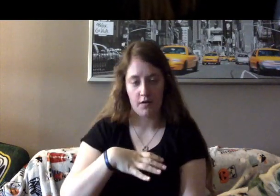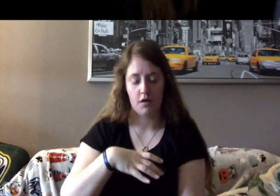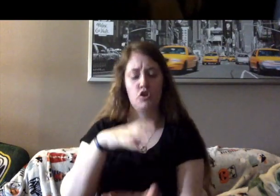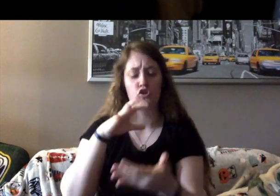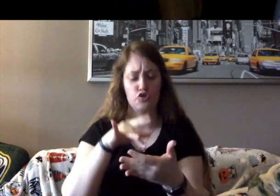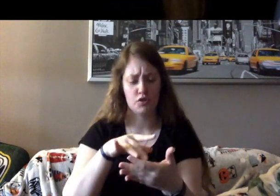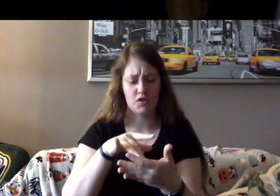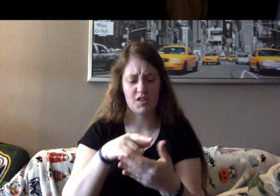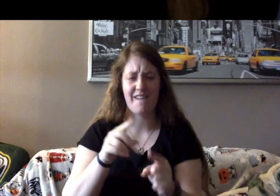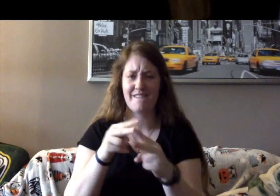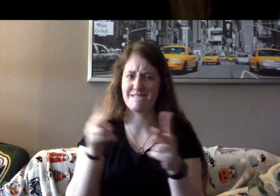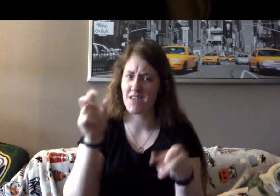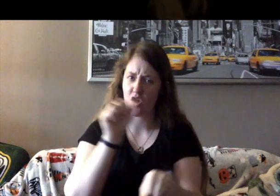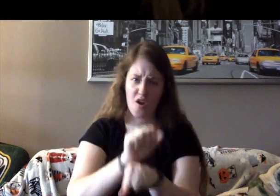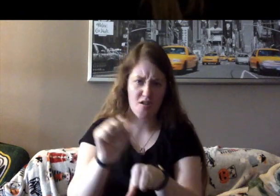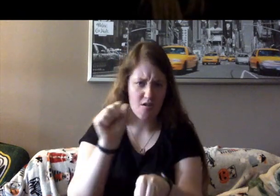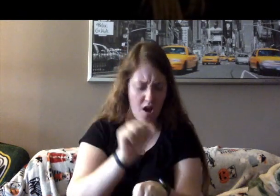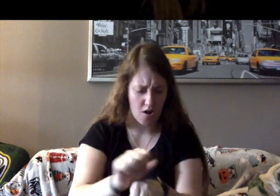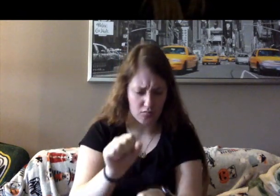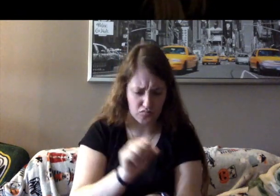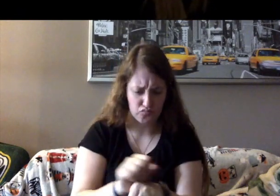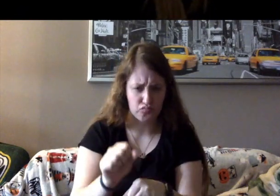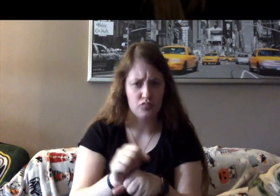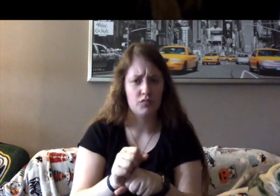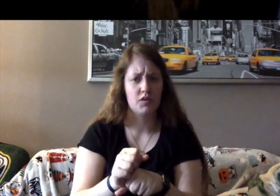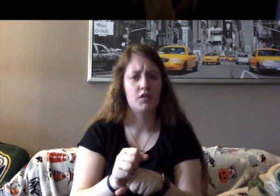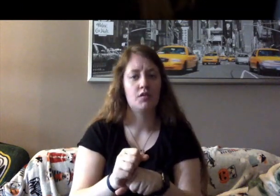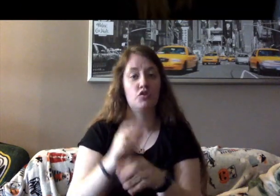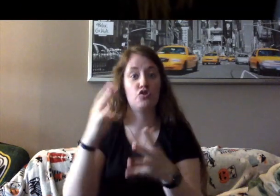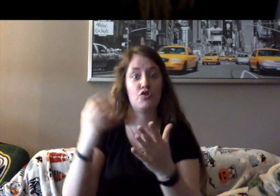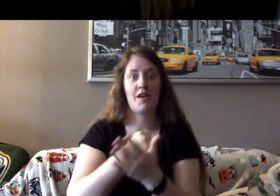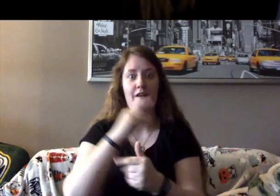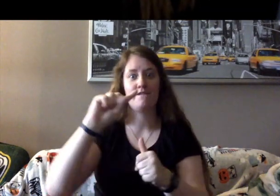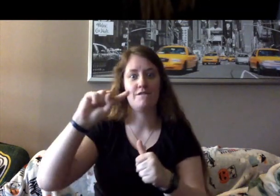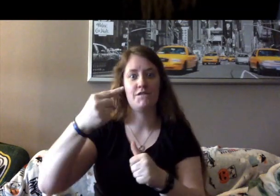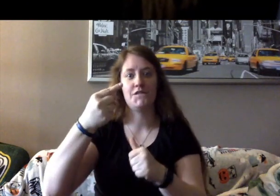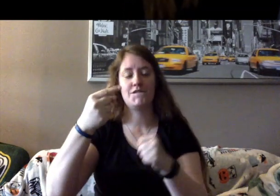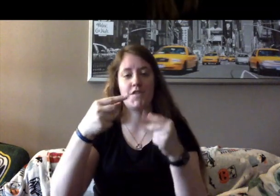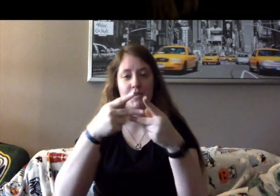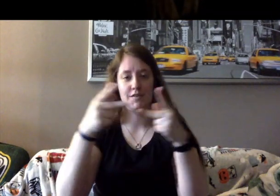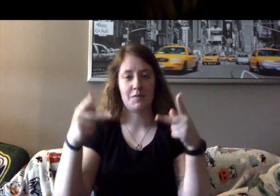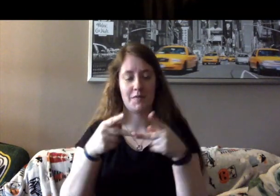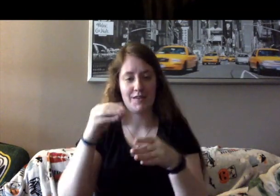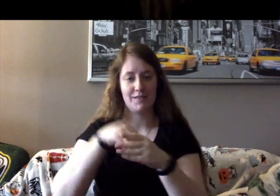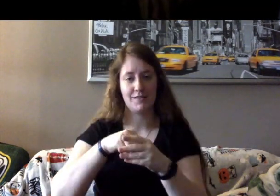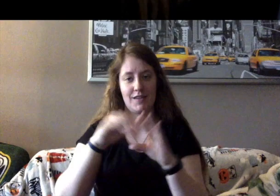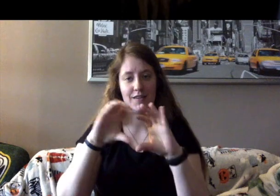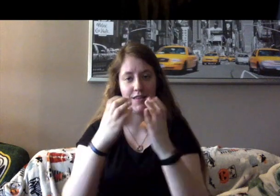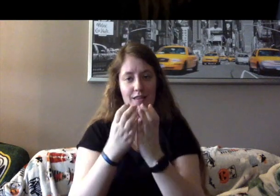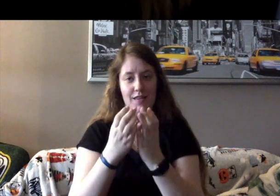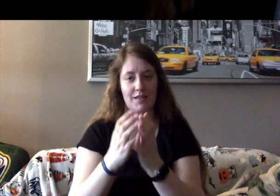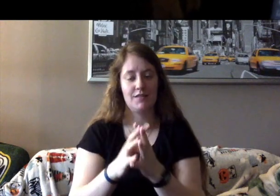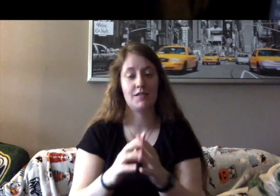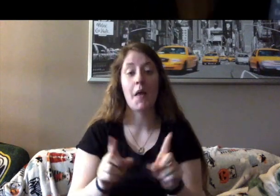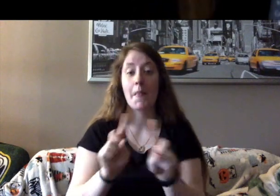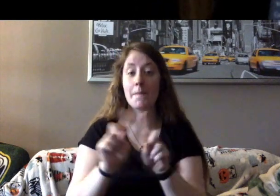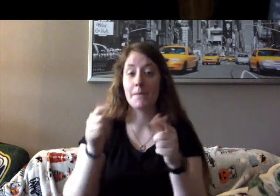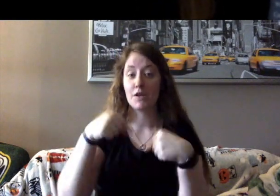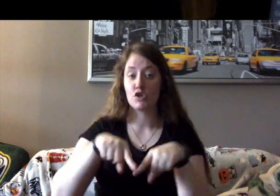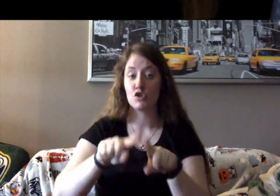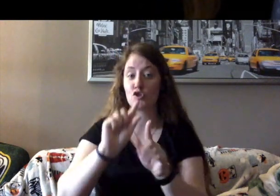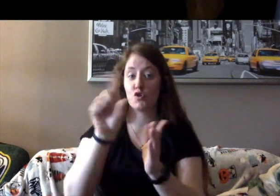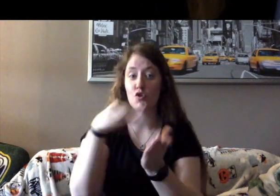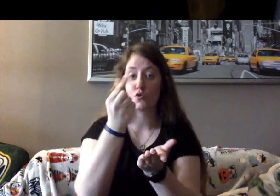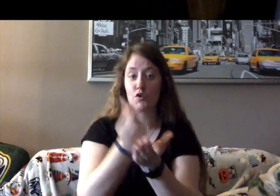and tied for first place in the class. And yet at graduation, graduation time, no one would